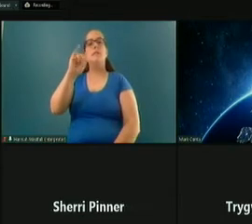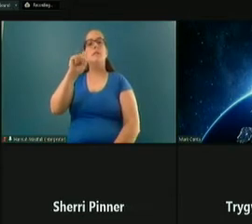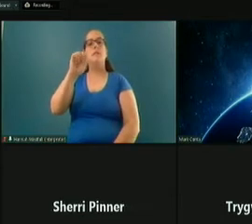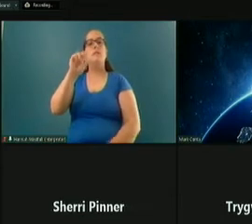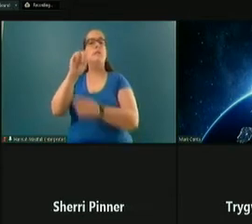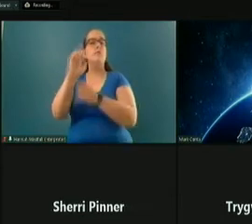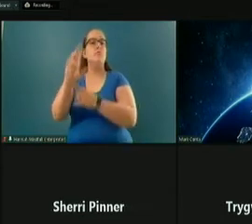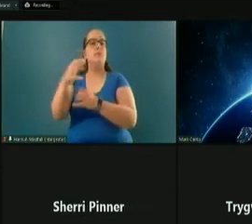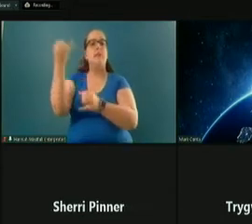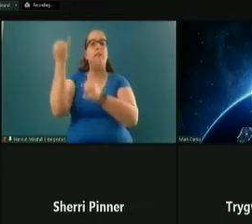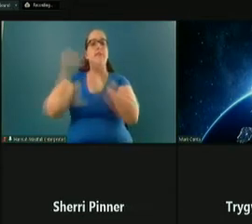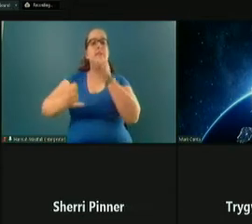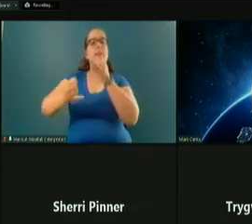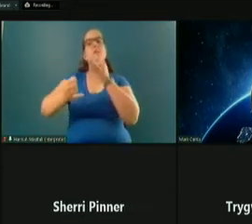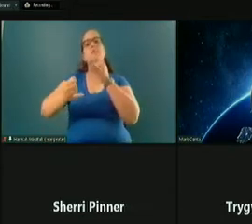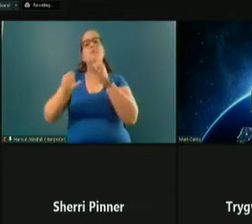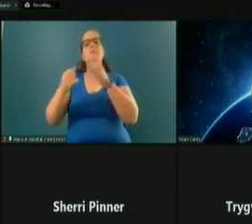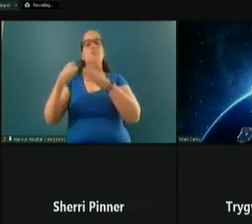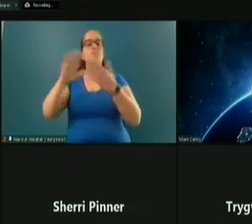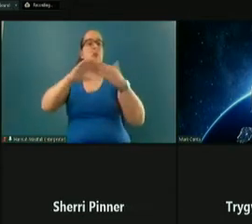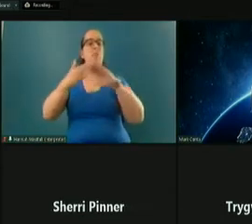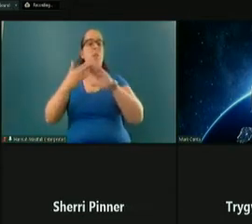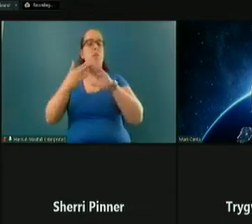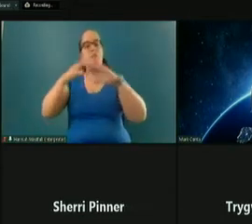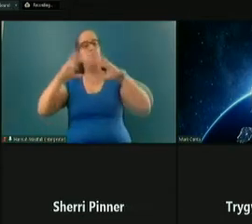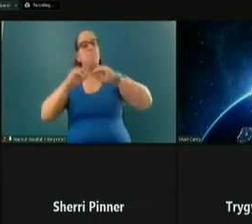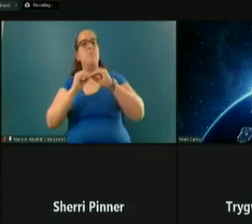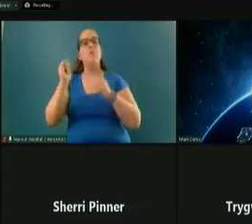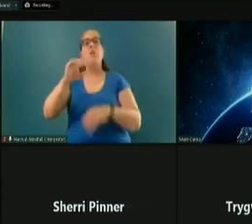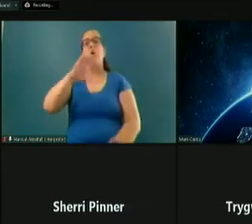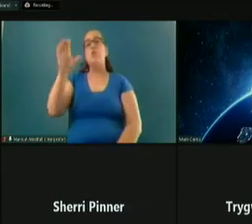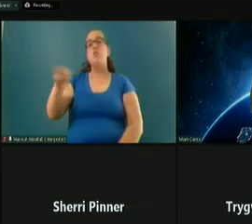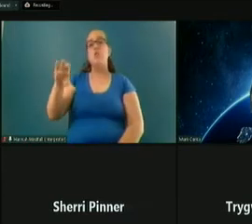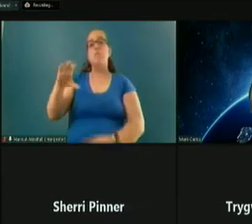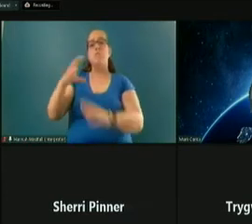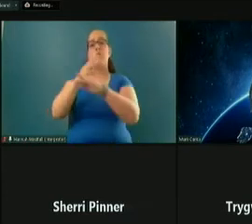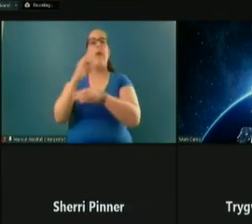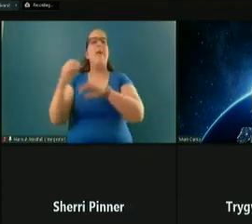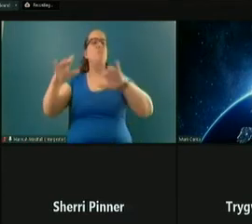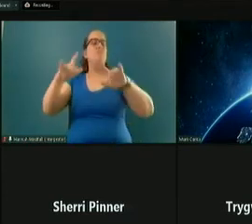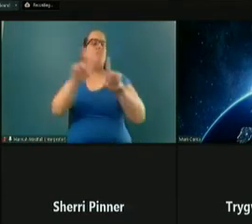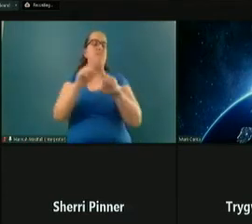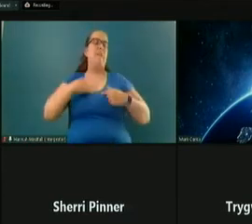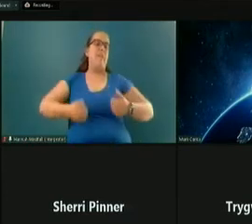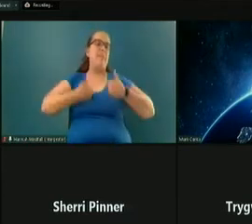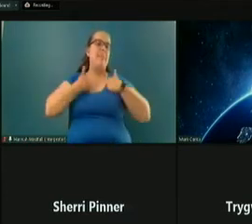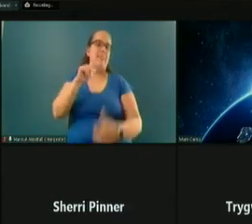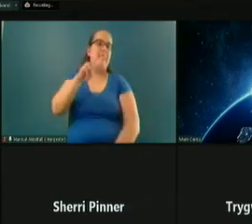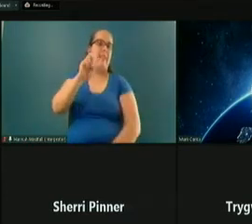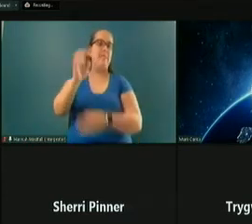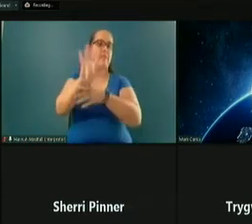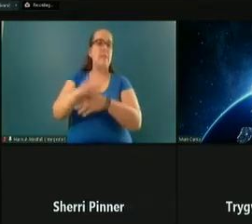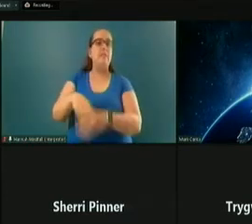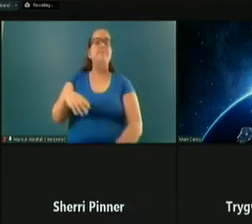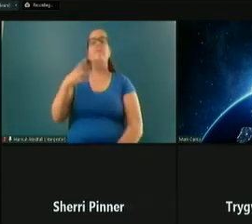This is a Zoom session. We also have live video and it's recorded for after the fact also. So my name is